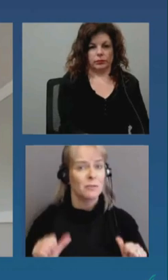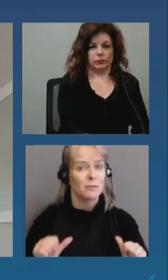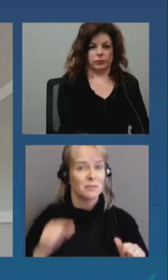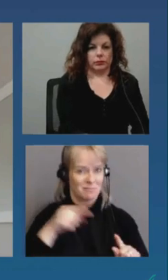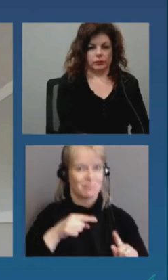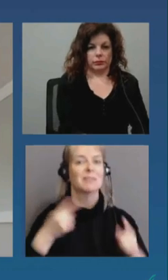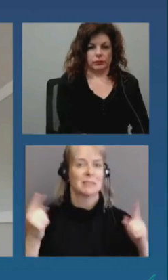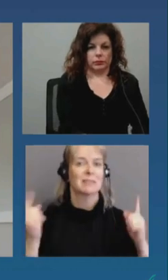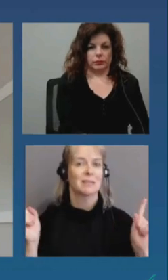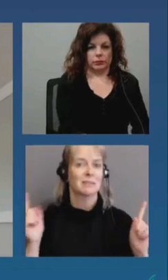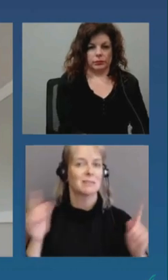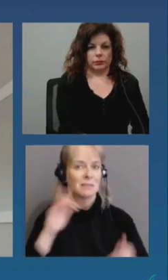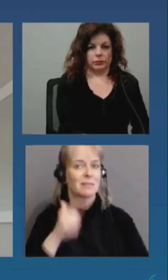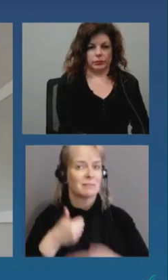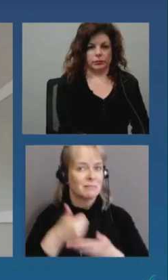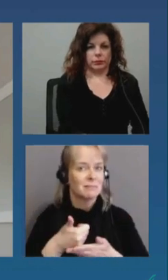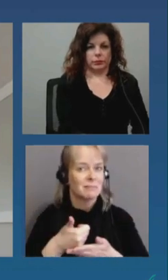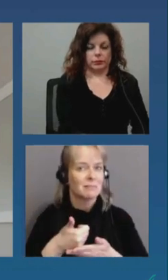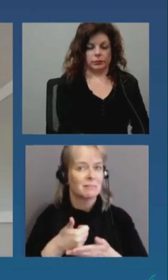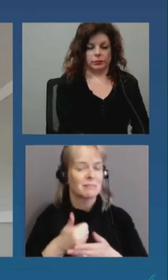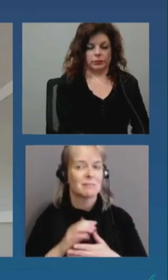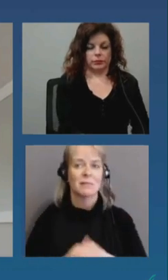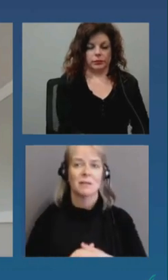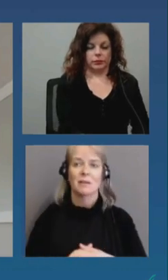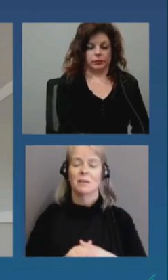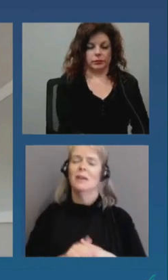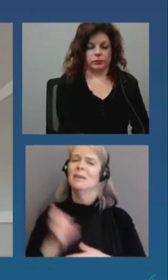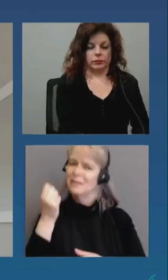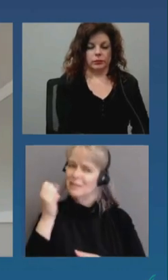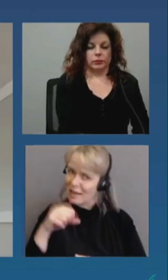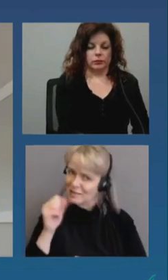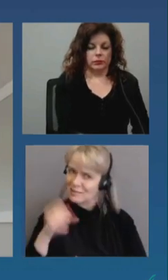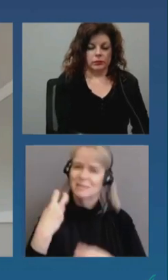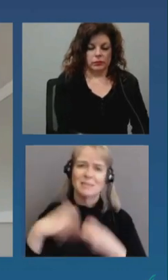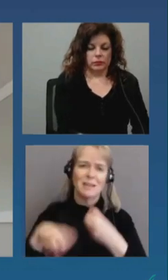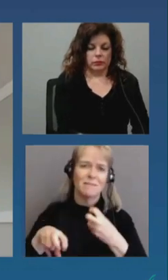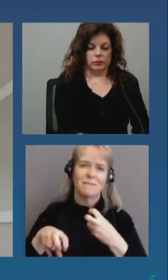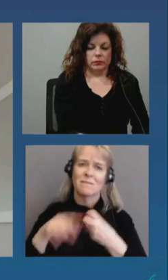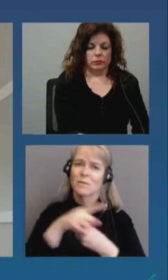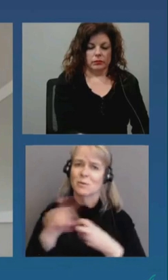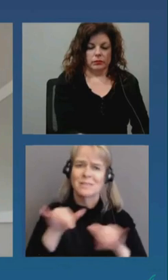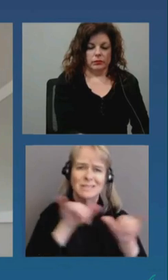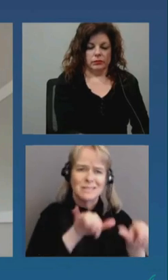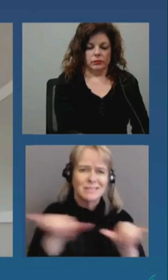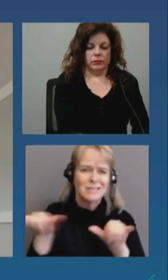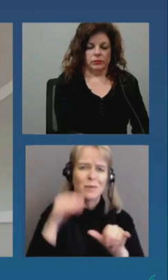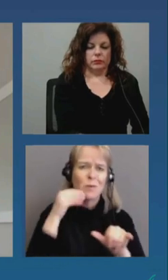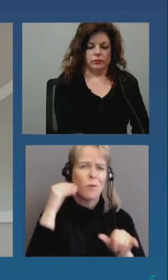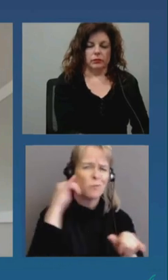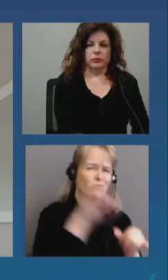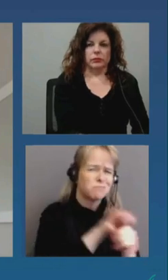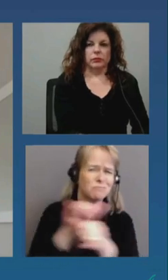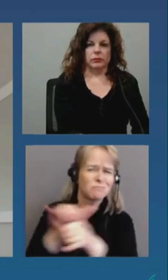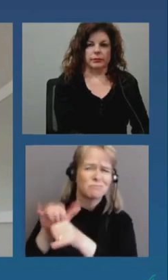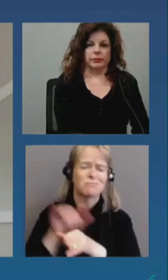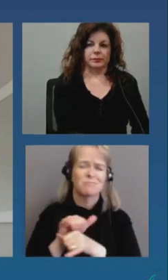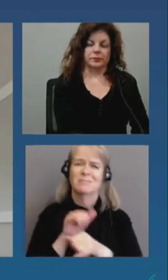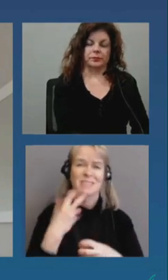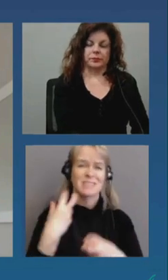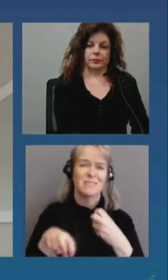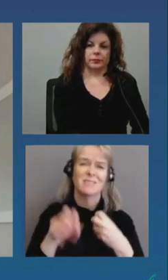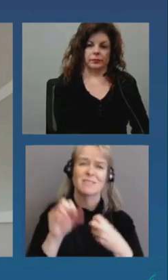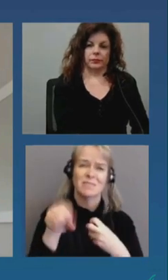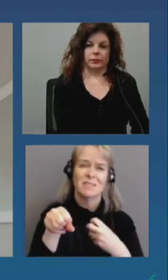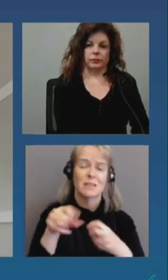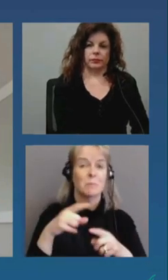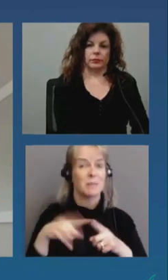difficult to to maintain a stay-at-home order but if it's going to get us out of this situation then